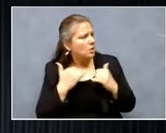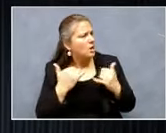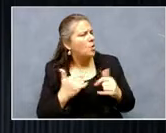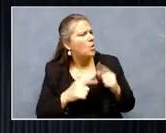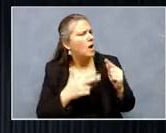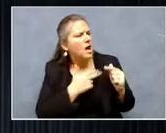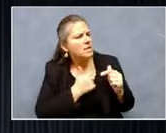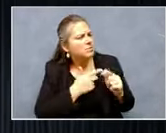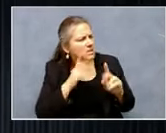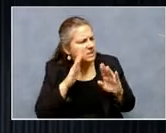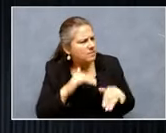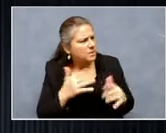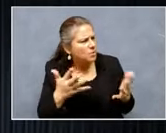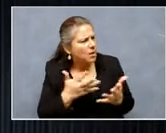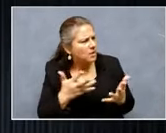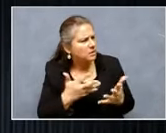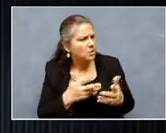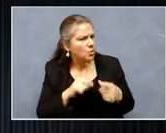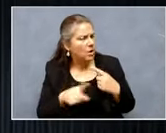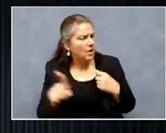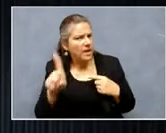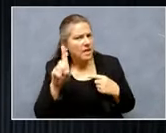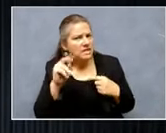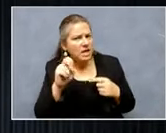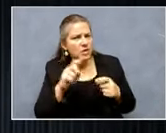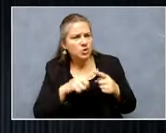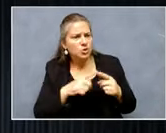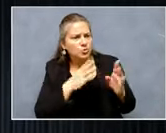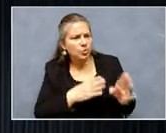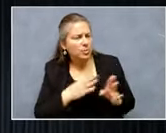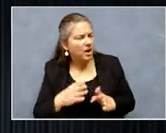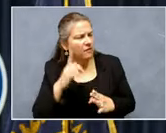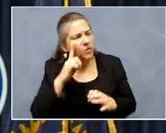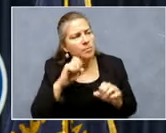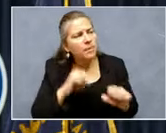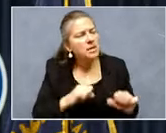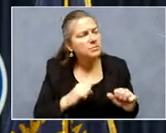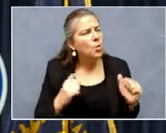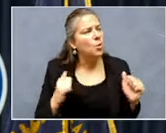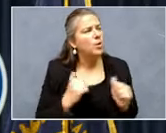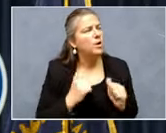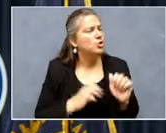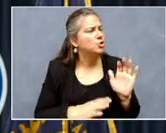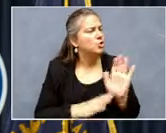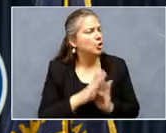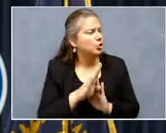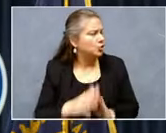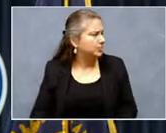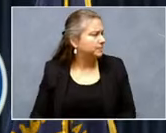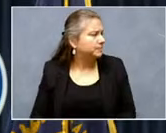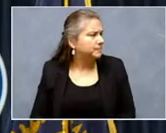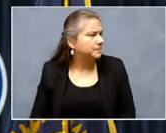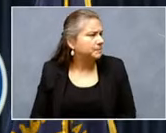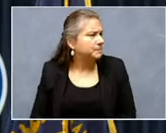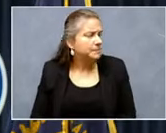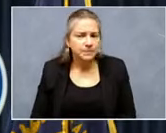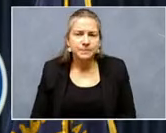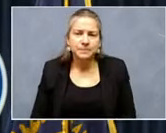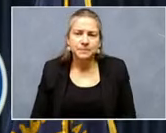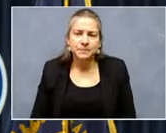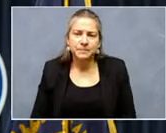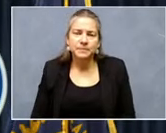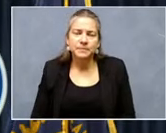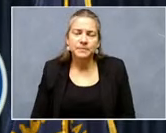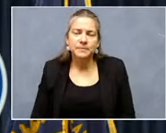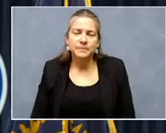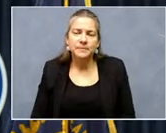and what is being done differently to prepare for a possible winter surge? Thank you. Yeah, to, to be fair, we're,